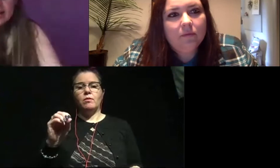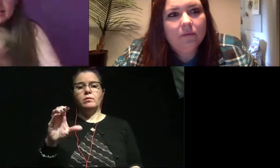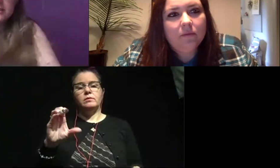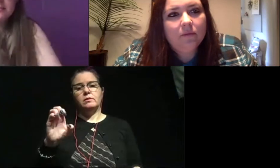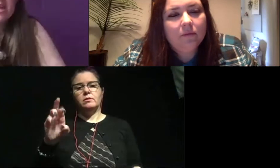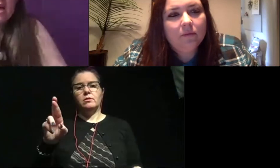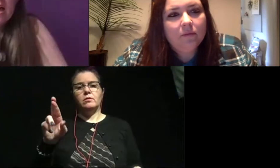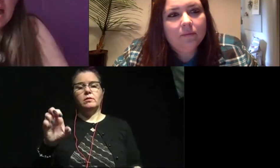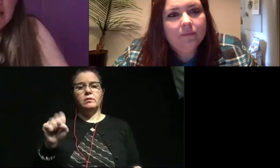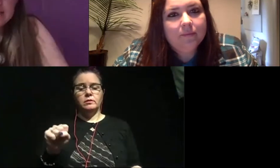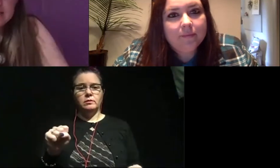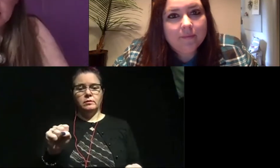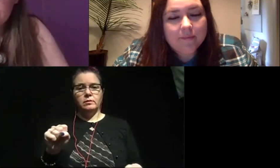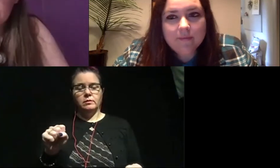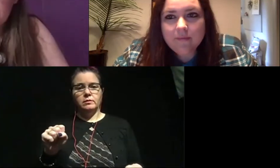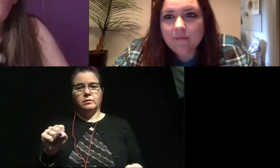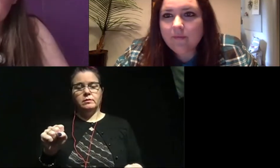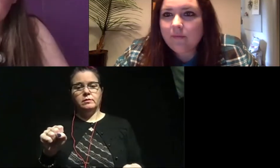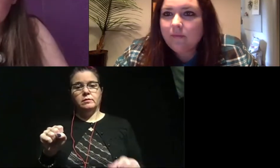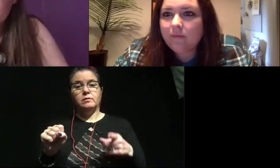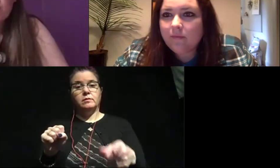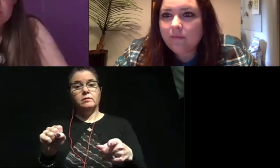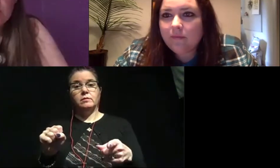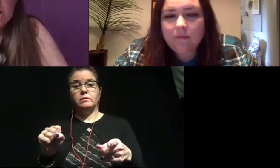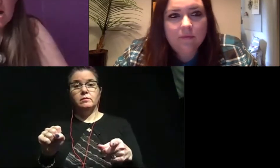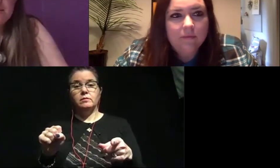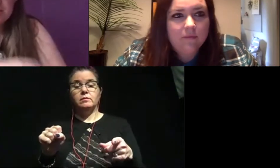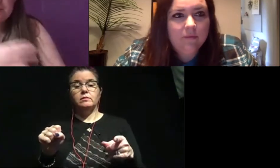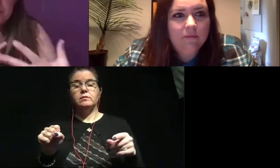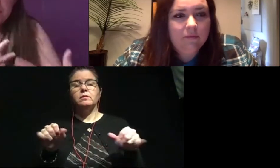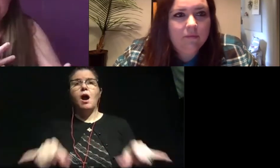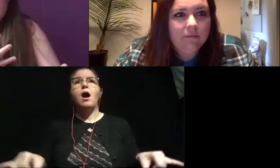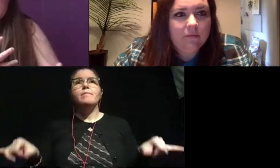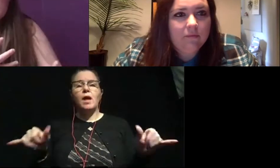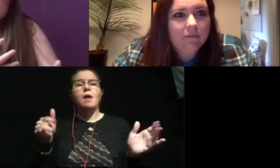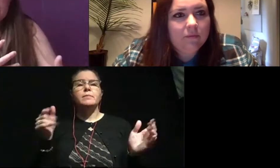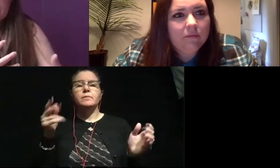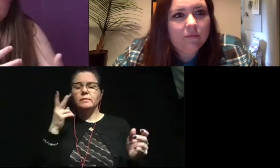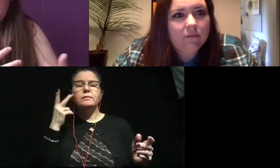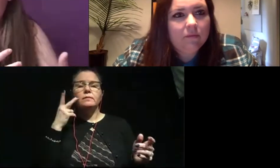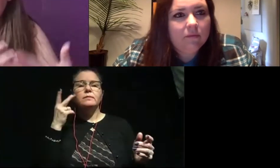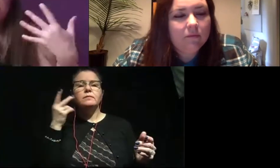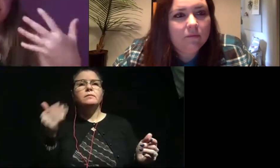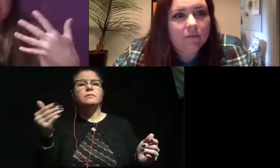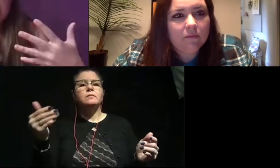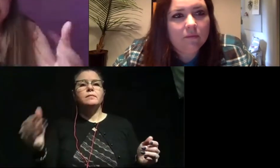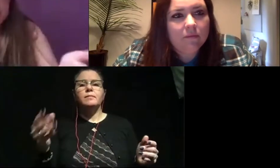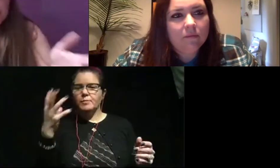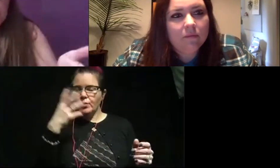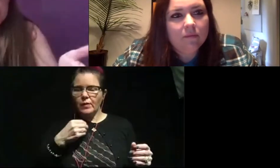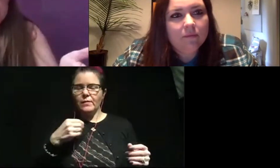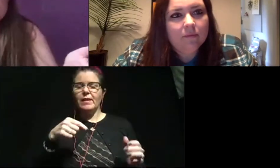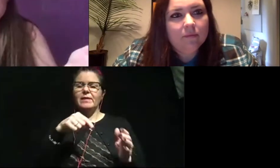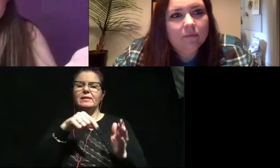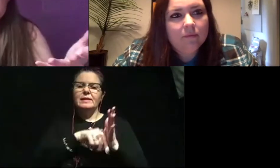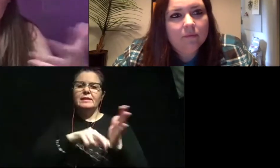-A-S. And, uh, they're so, so common. They're beautiful fossils and they have such deep meaning because when you're